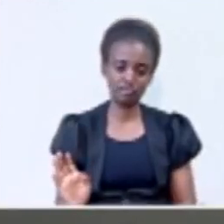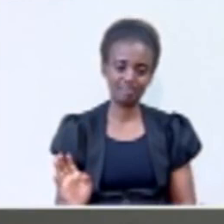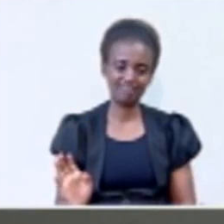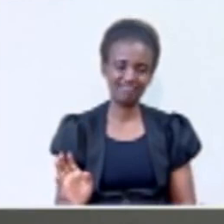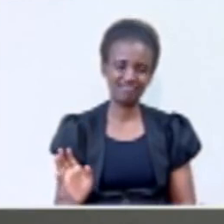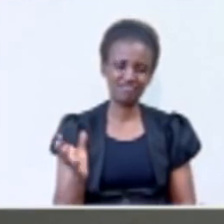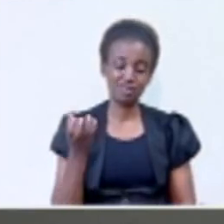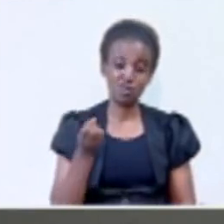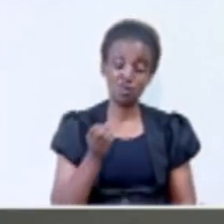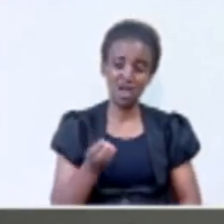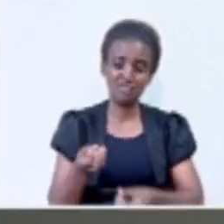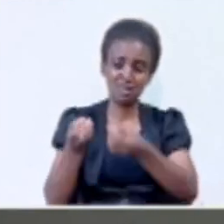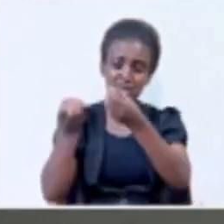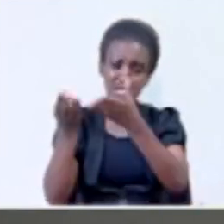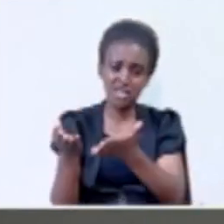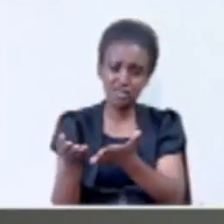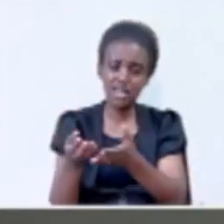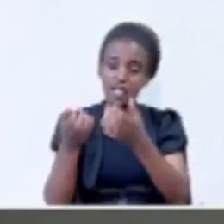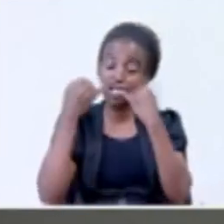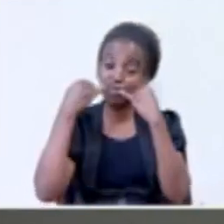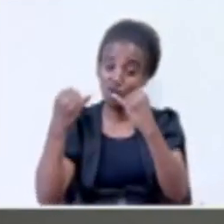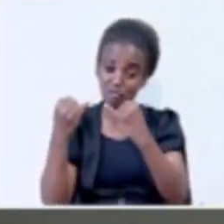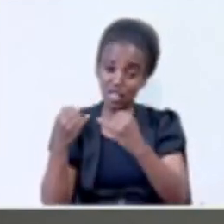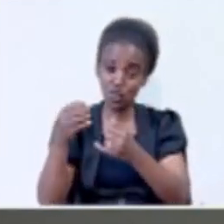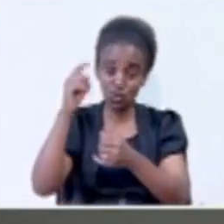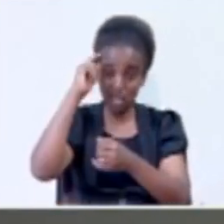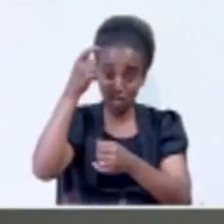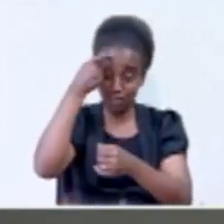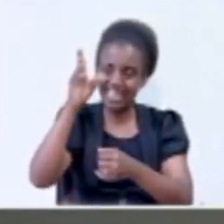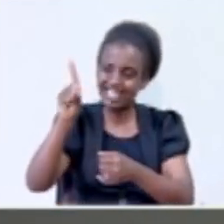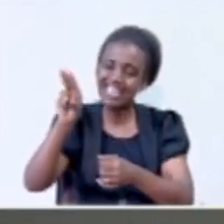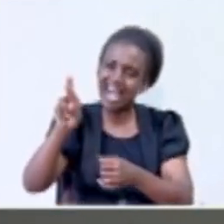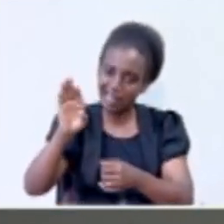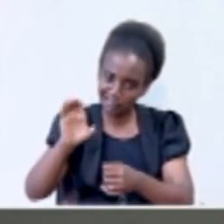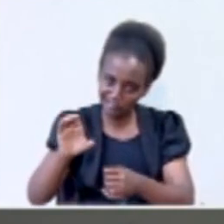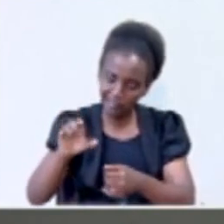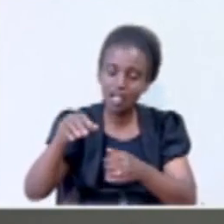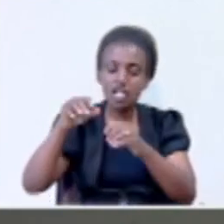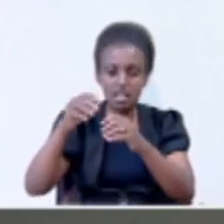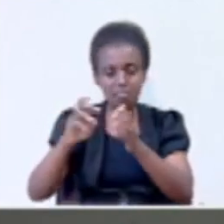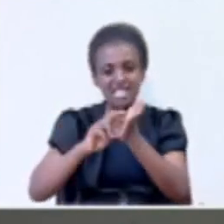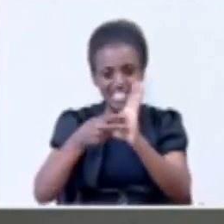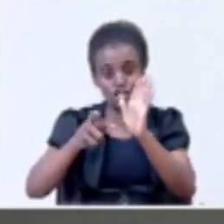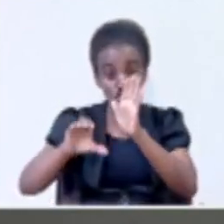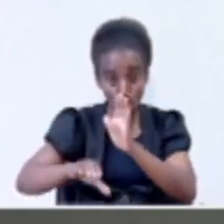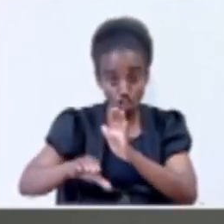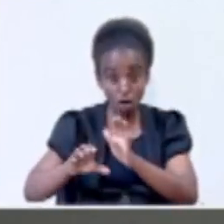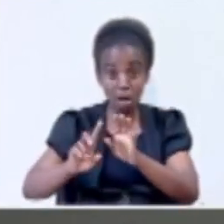We have been giving information as well to the government of DRC, and, in fact,